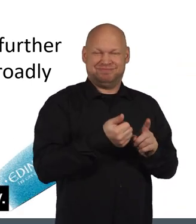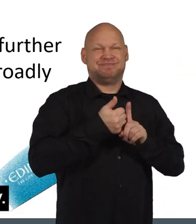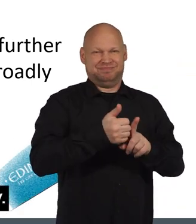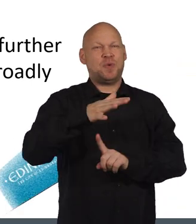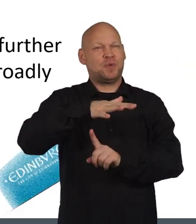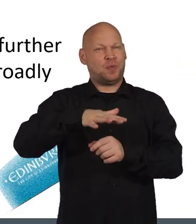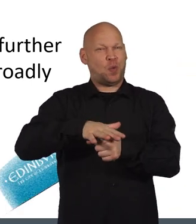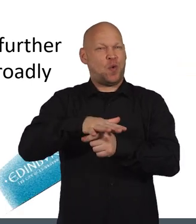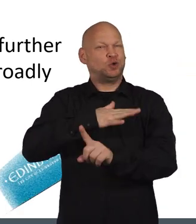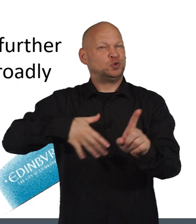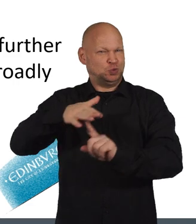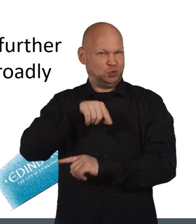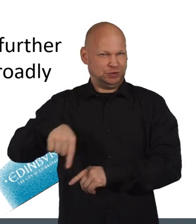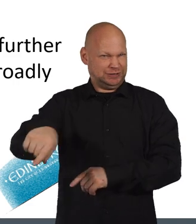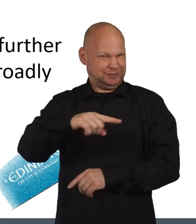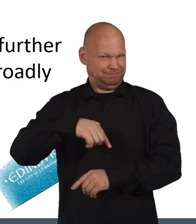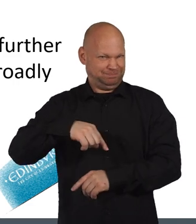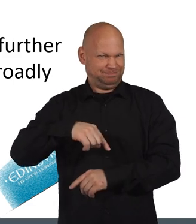community.